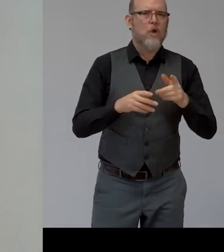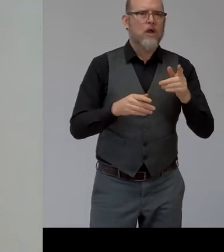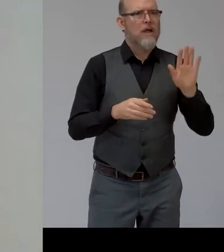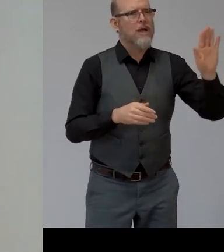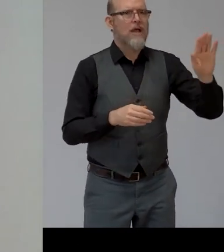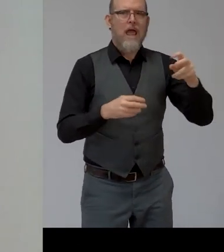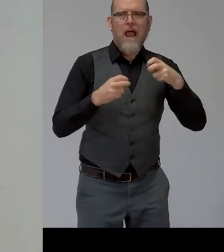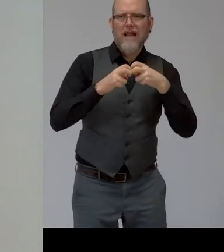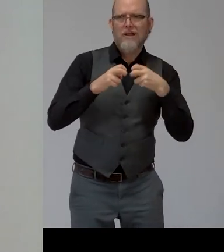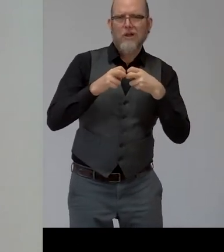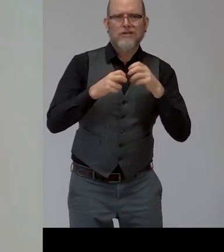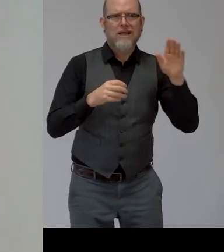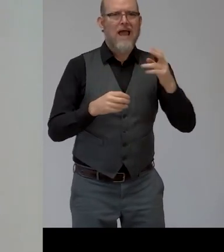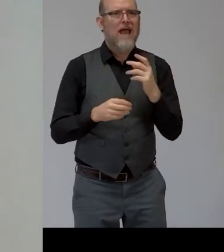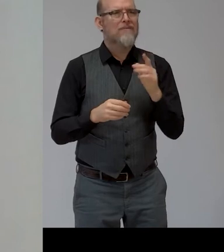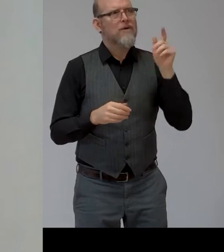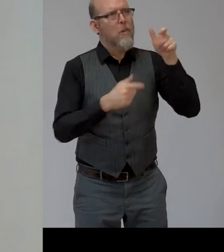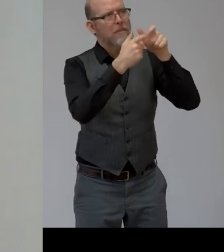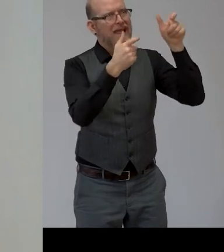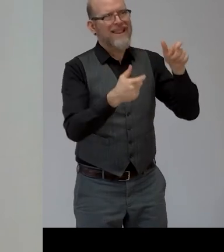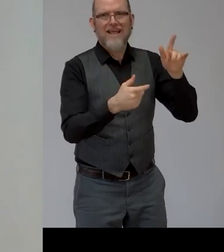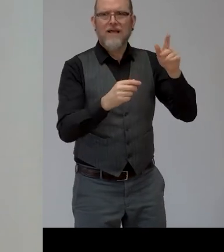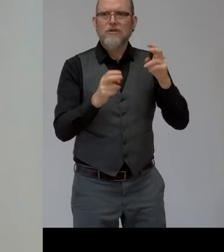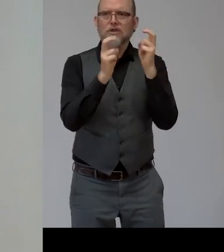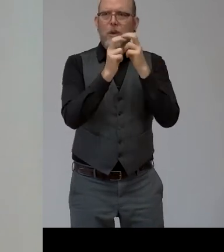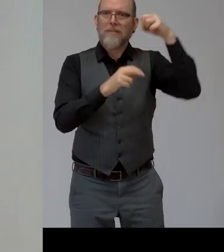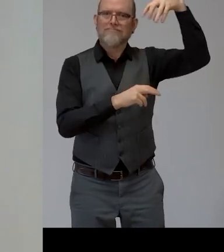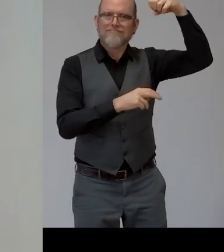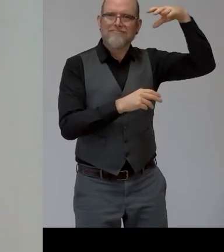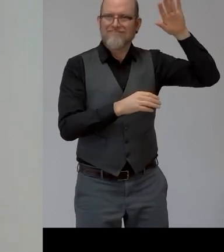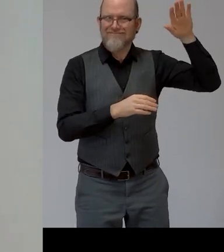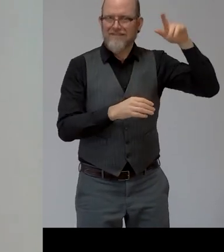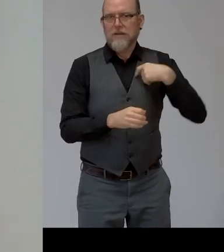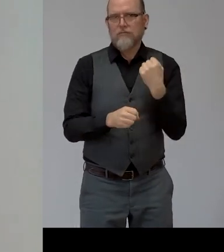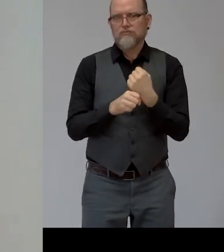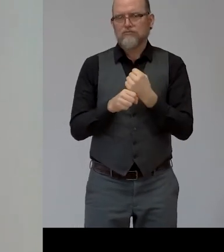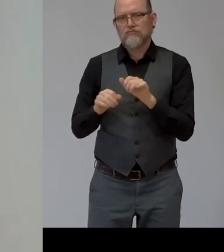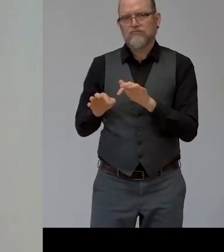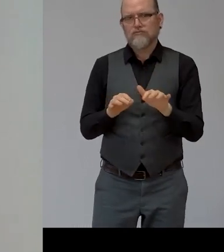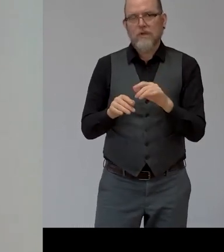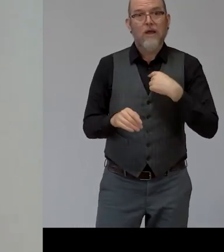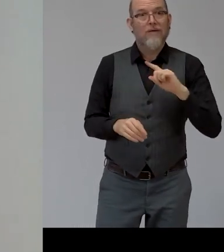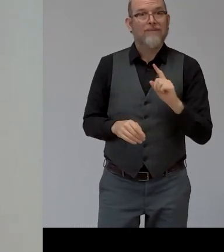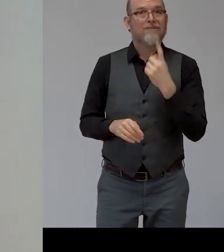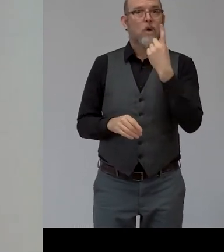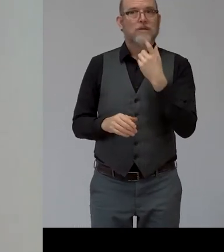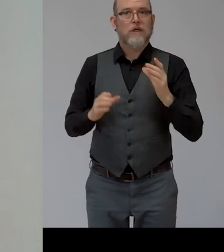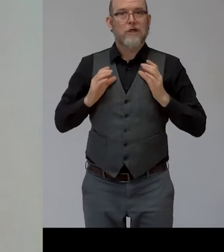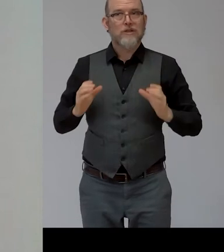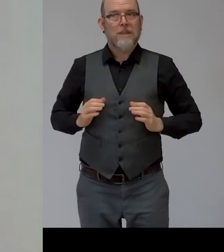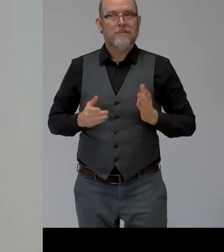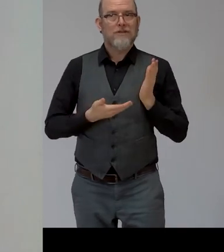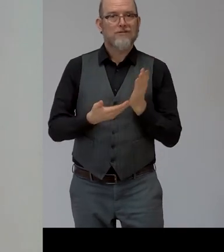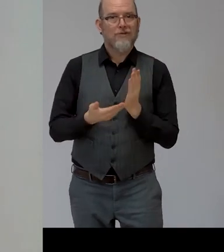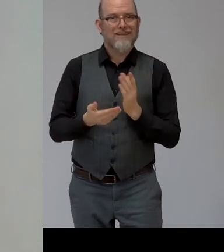job about four years ago although when i started i was actually a customer service representative and i was sitting face to face with people